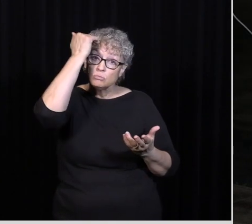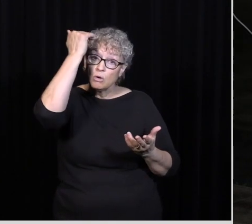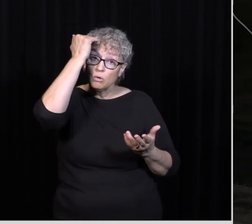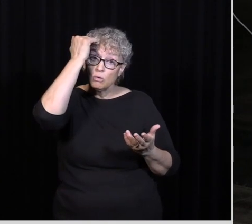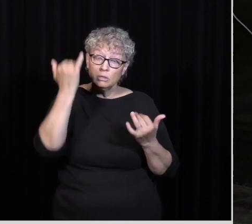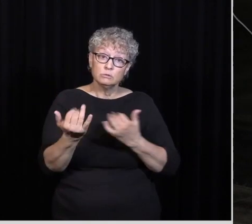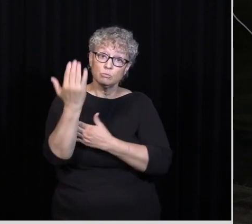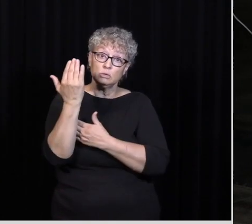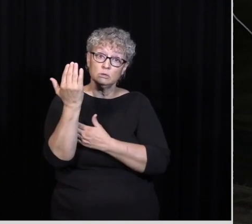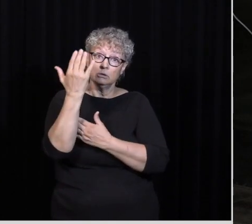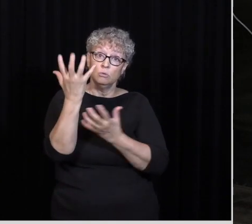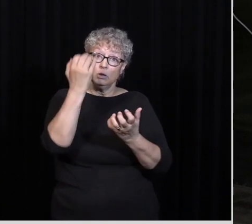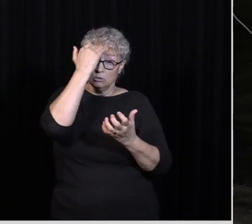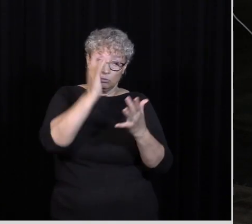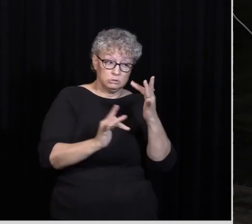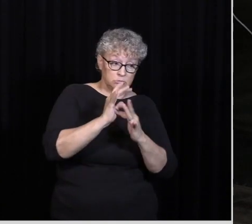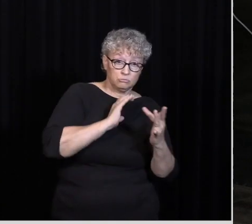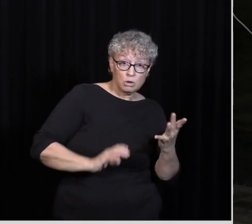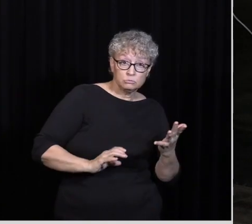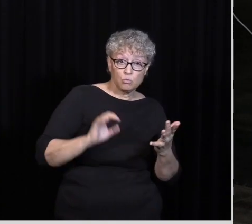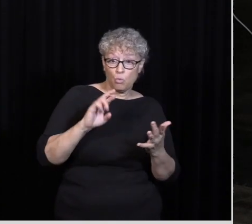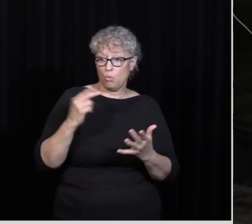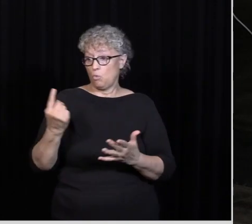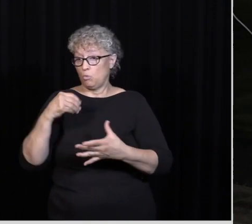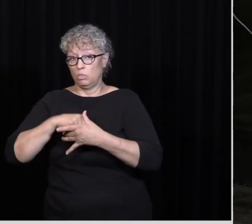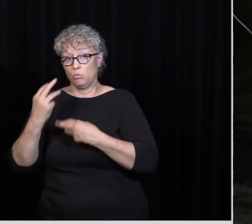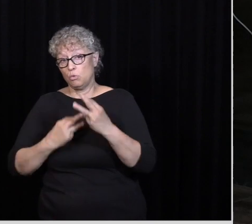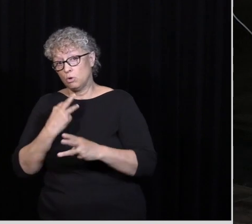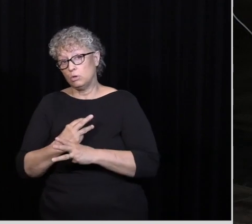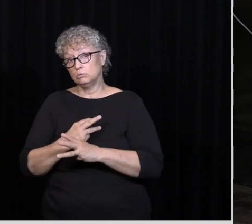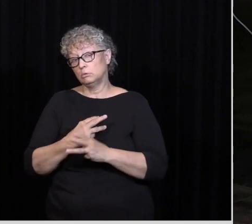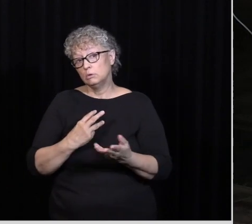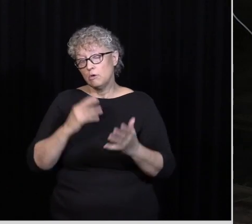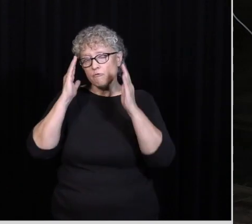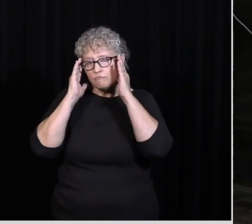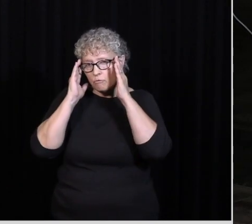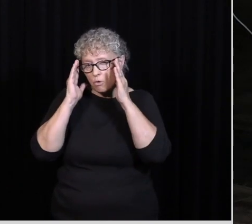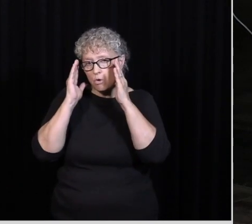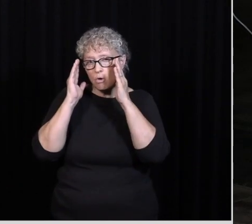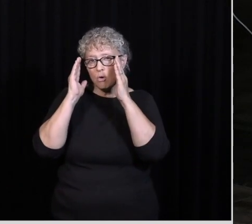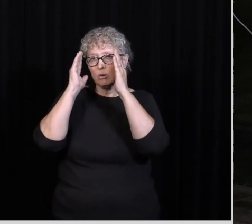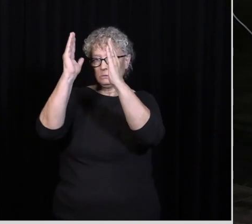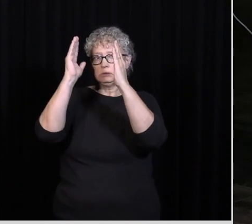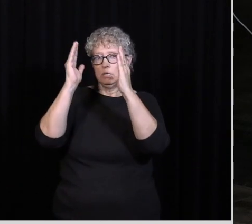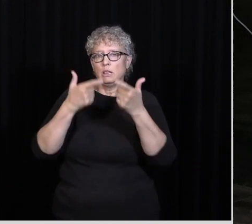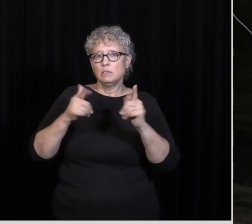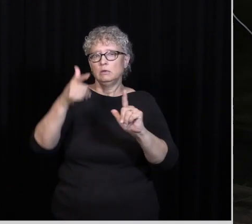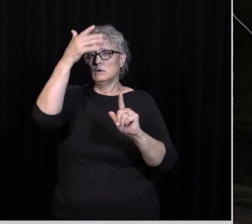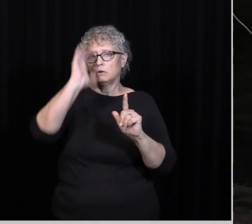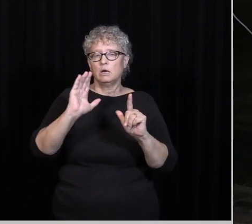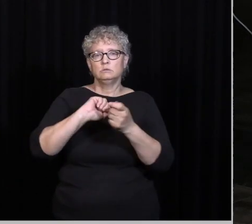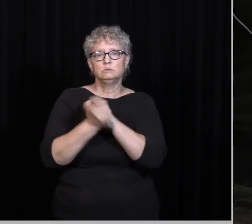Is It Jesus Christ Or Is It Something In The World Focus On That And Let God Change